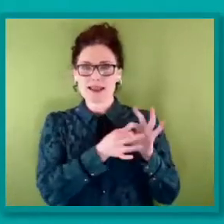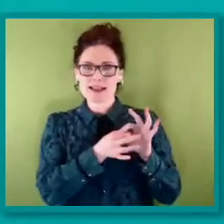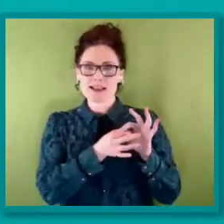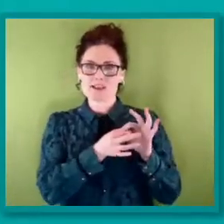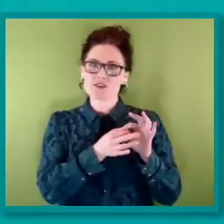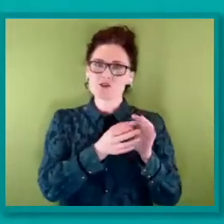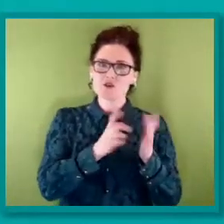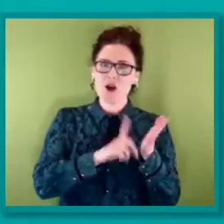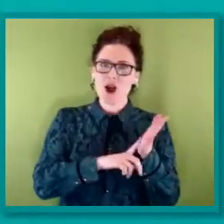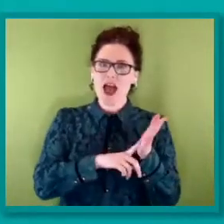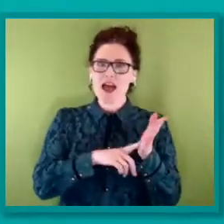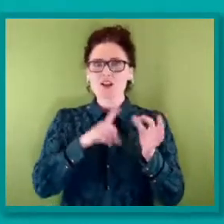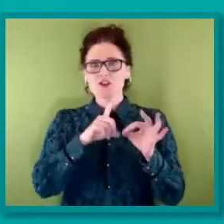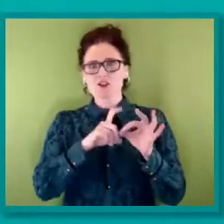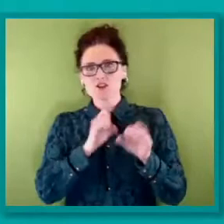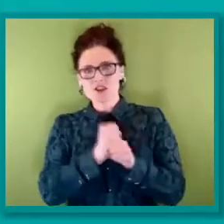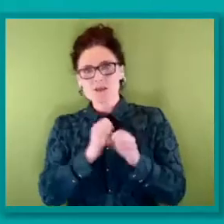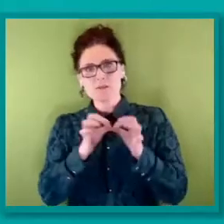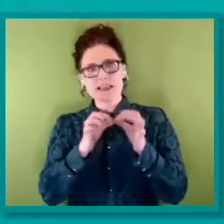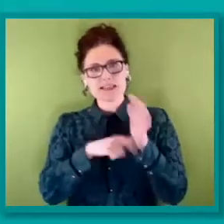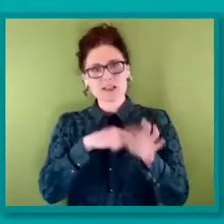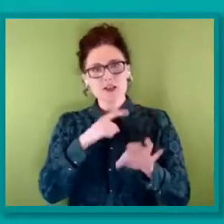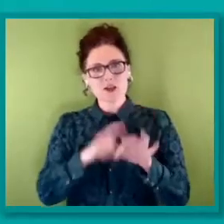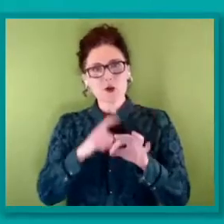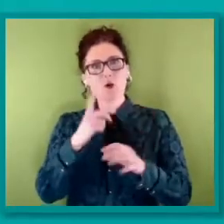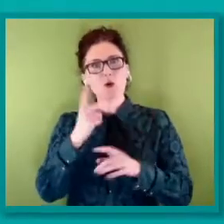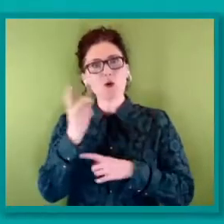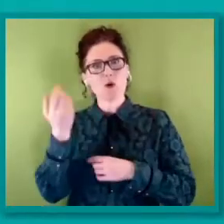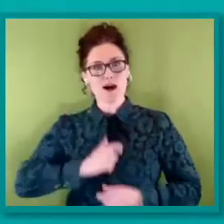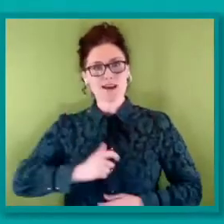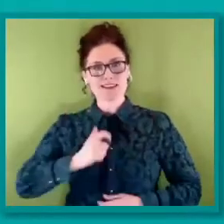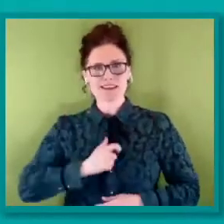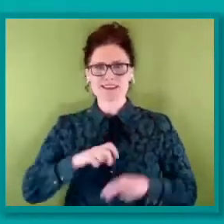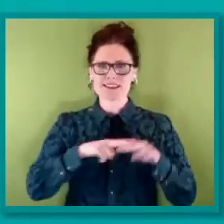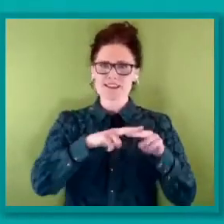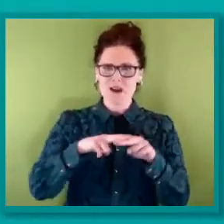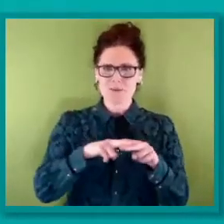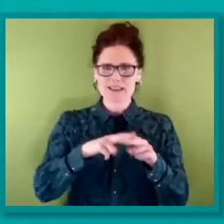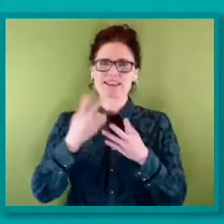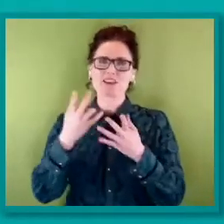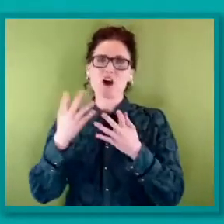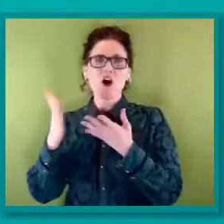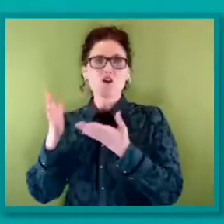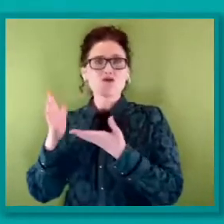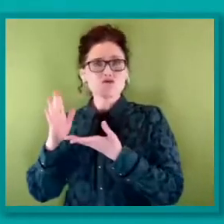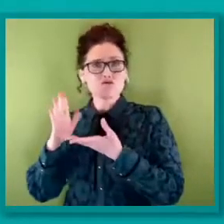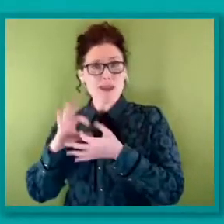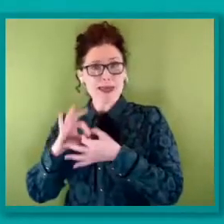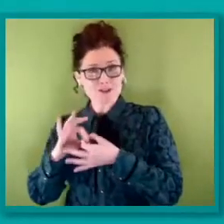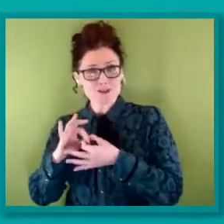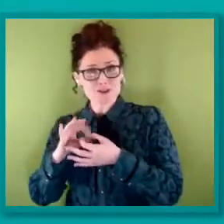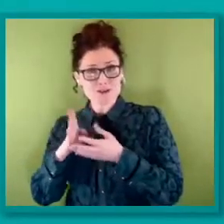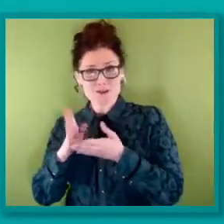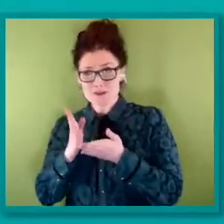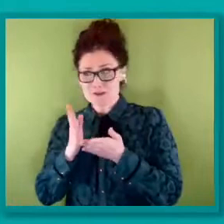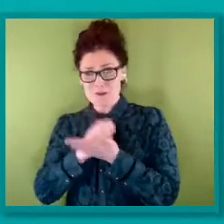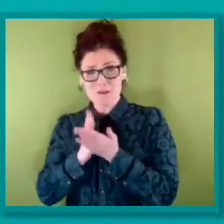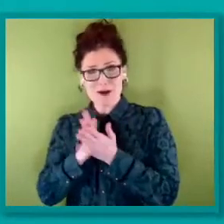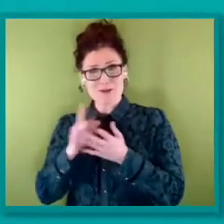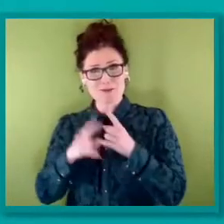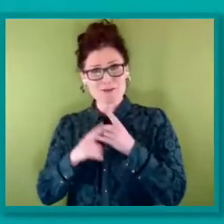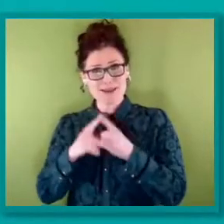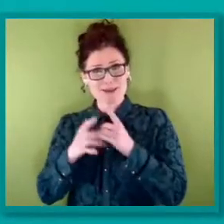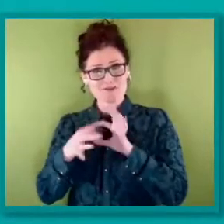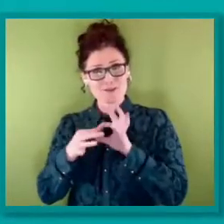families and relationships as part of an inclusive sex and relationship education program. That same path has taken